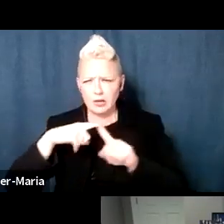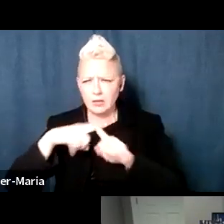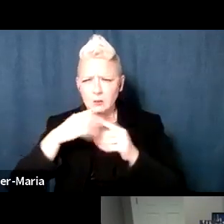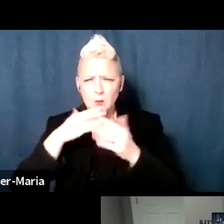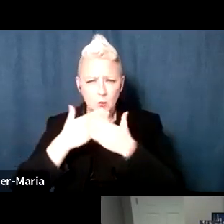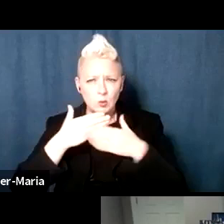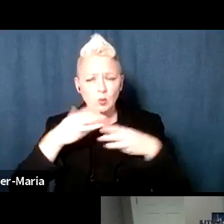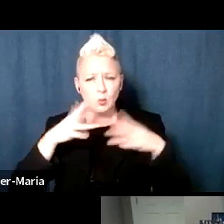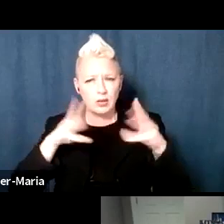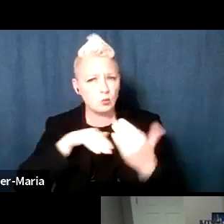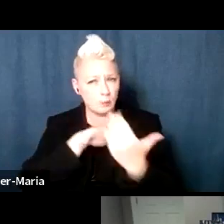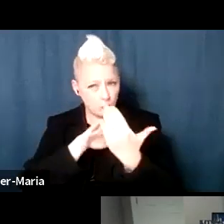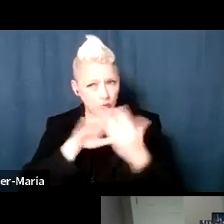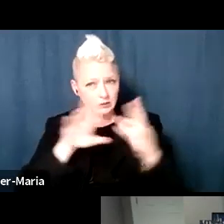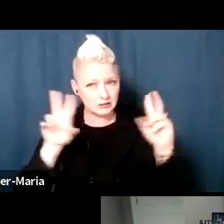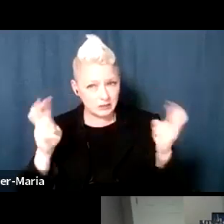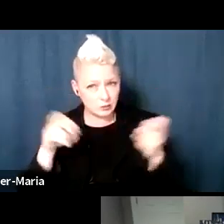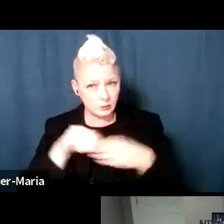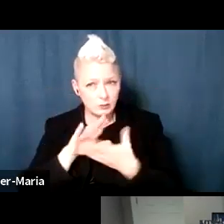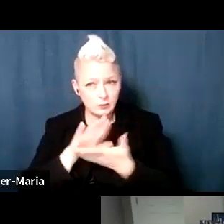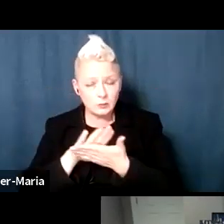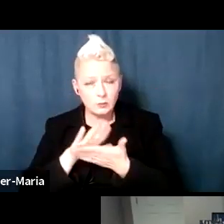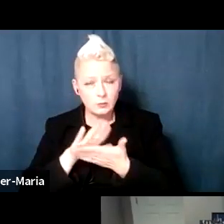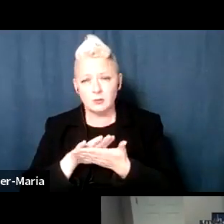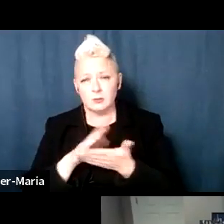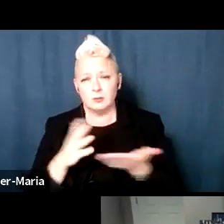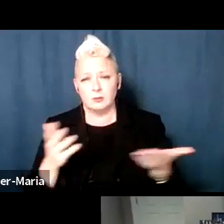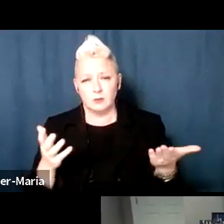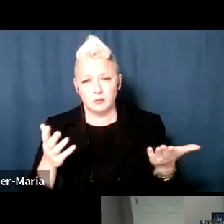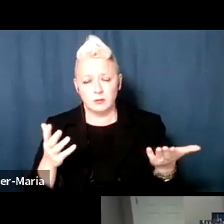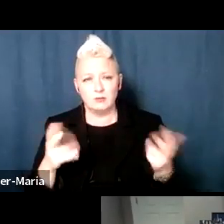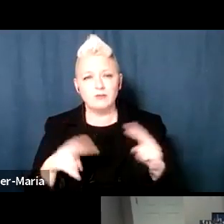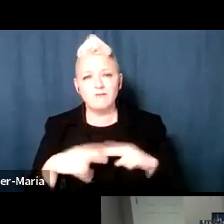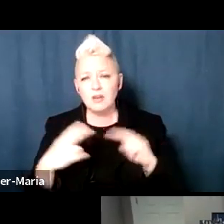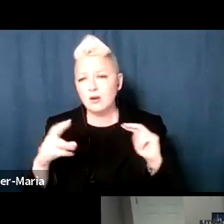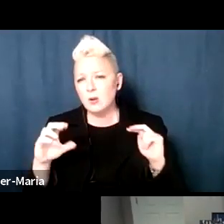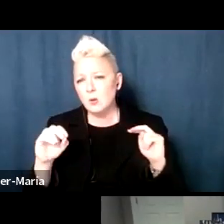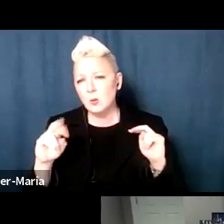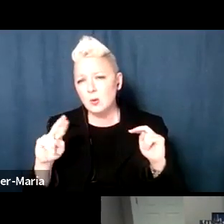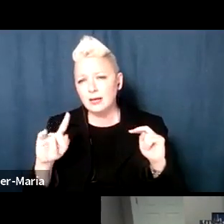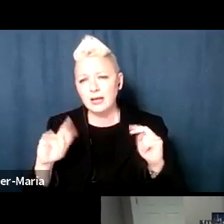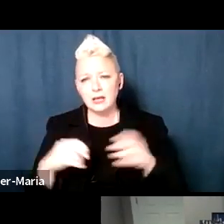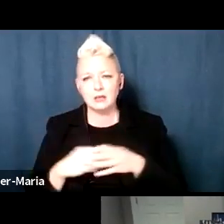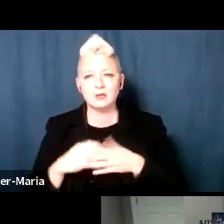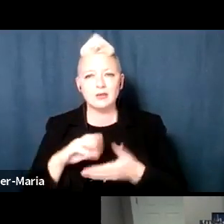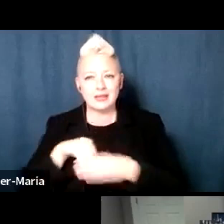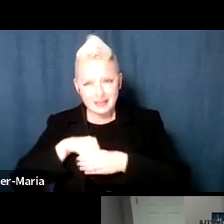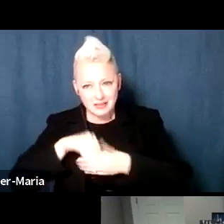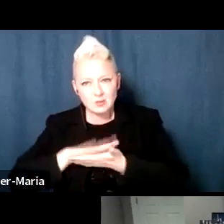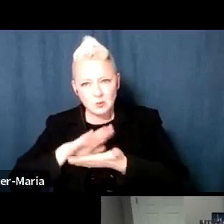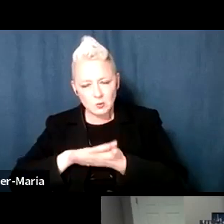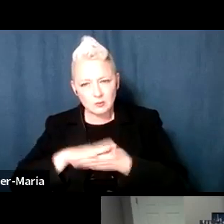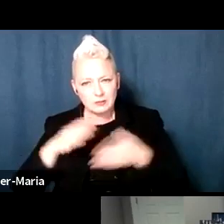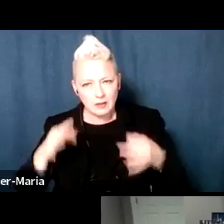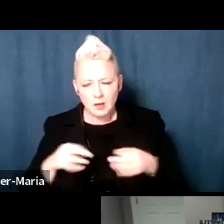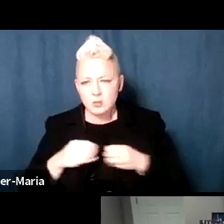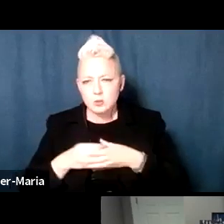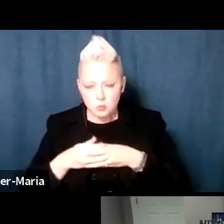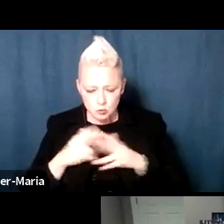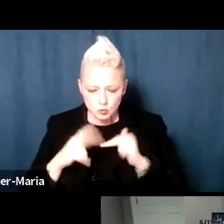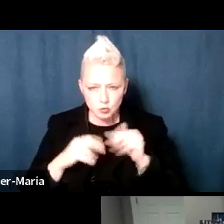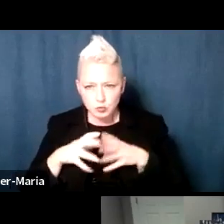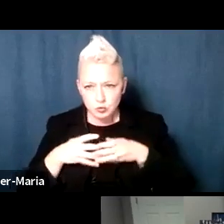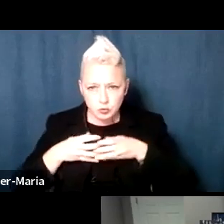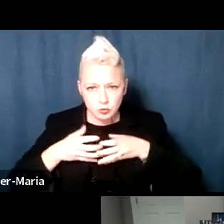these issues in the schools, where it comes very much, it's very organic. It comes from within the school, and they construct it in whatever